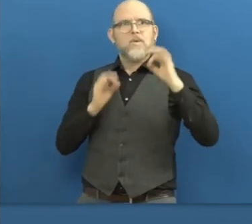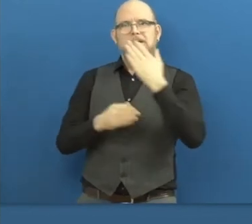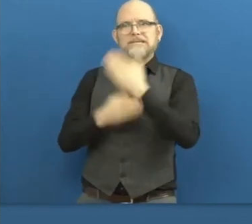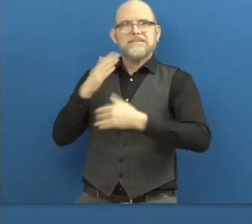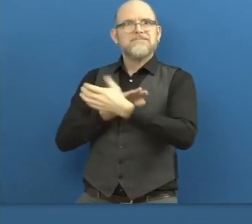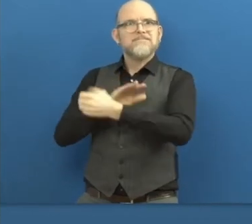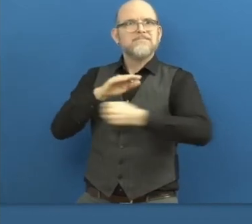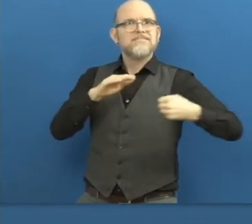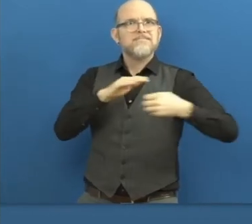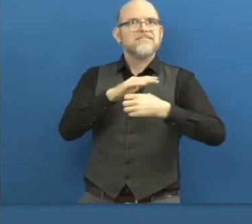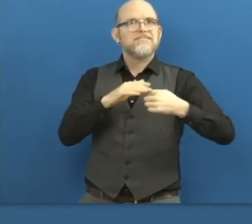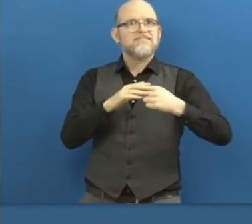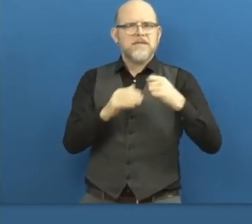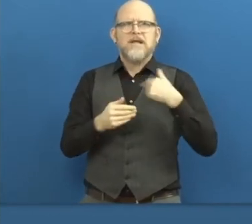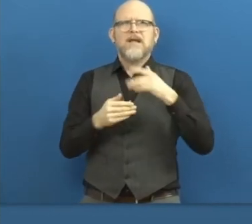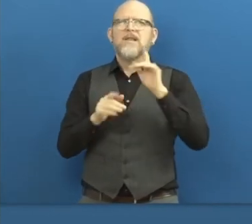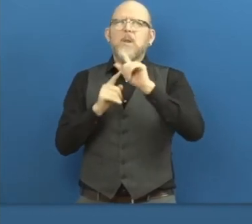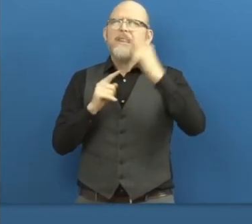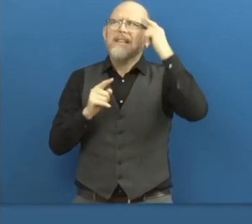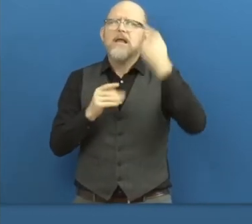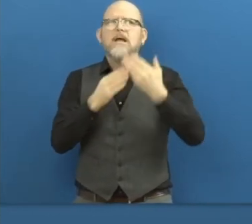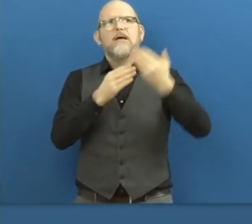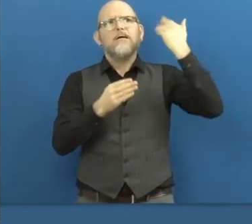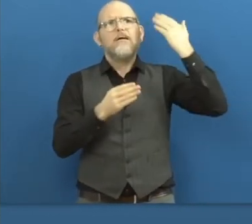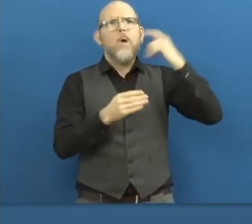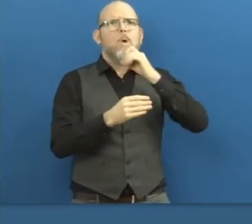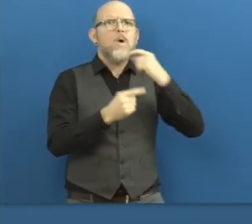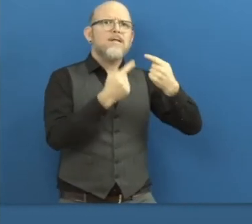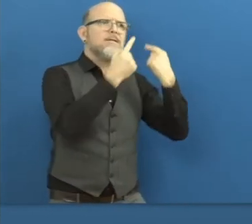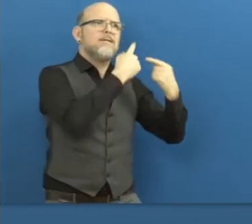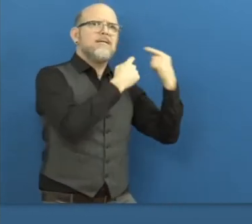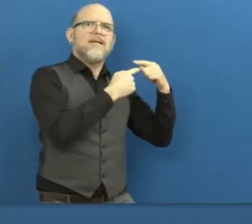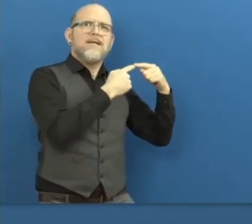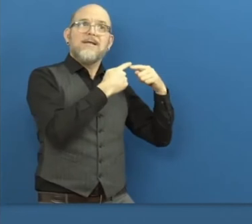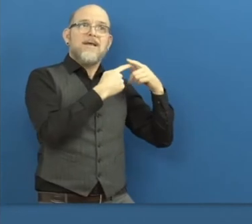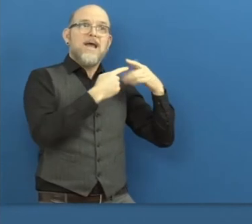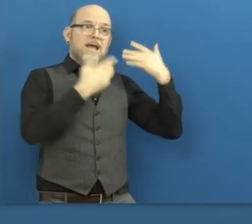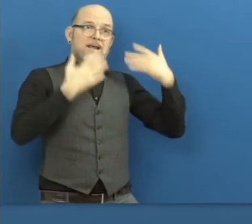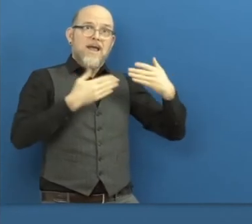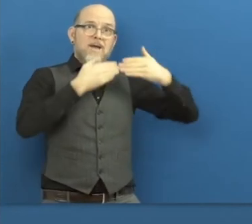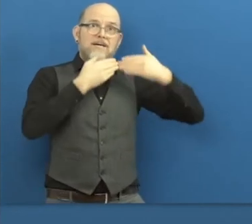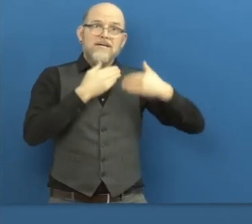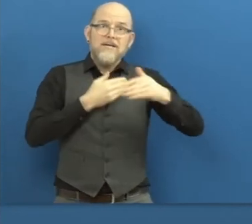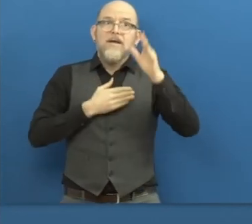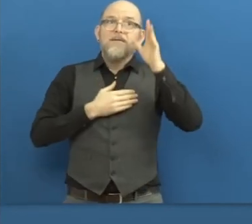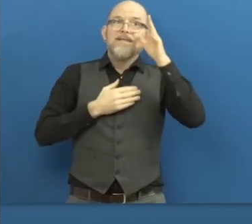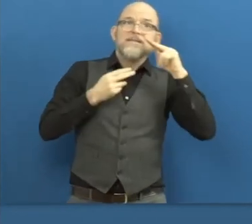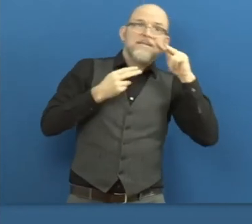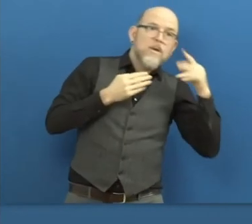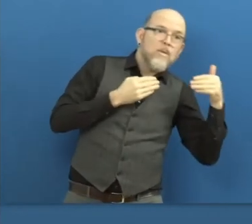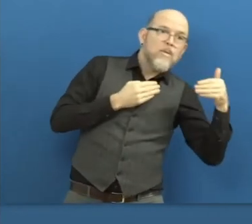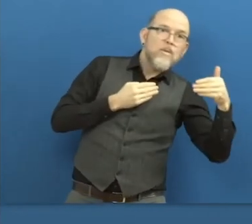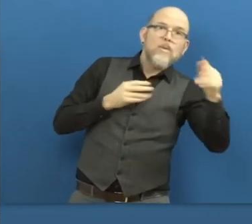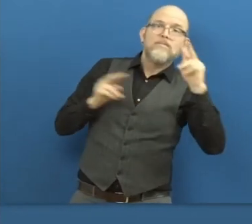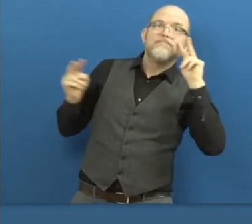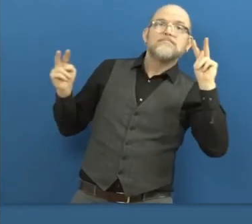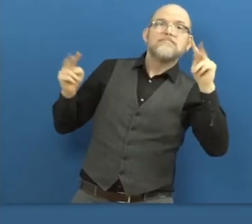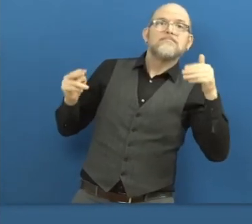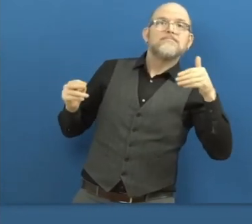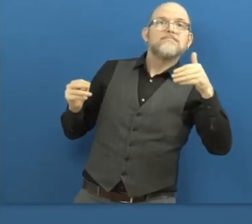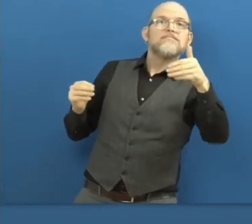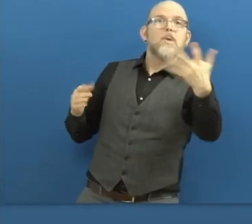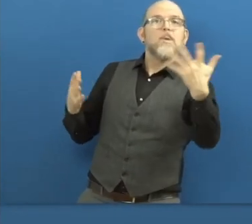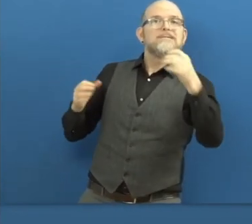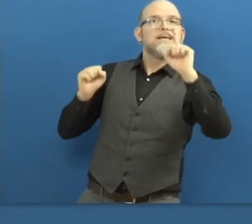way. They're looking backwards at what we've done. One, we look at forward looking value metrics, and that is, I think,